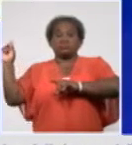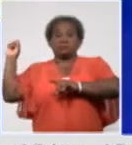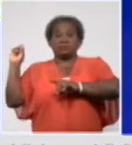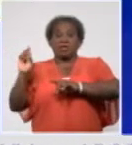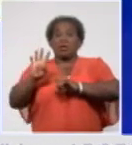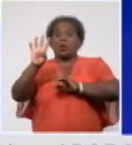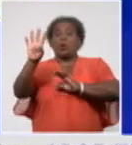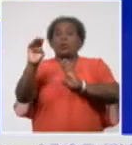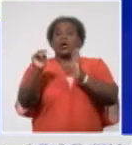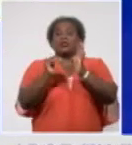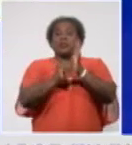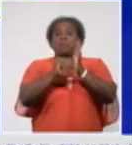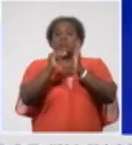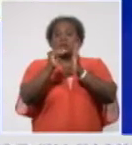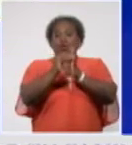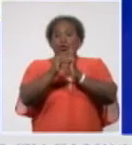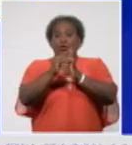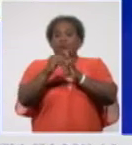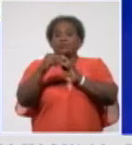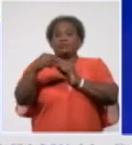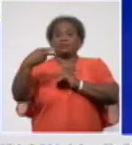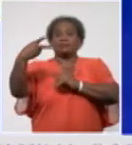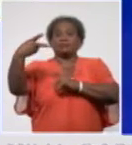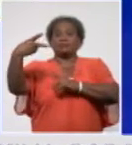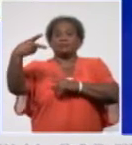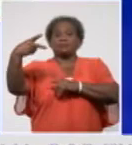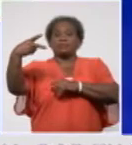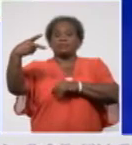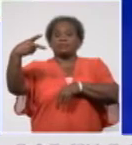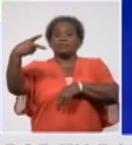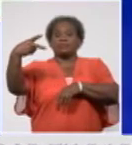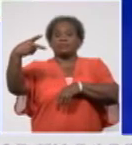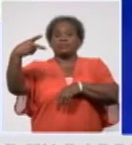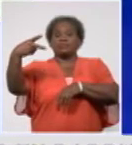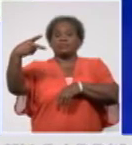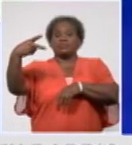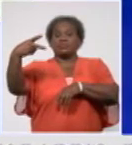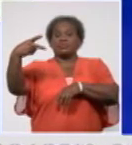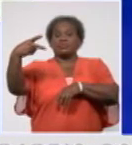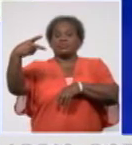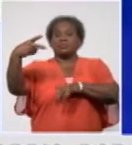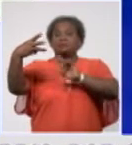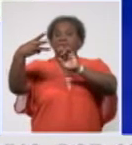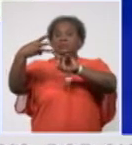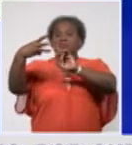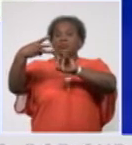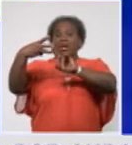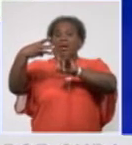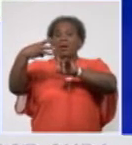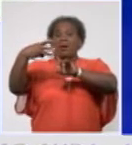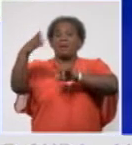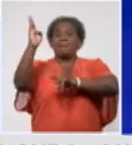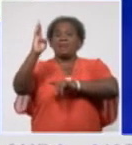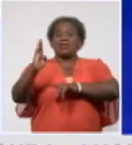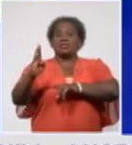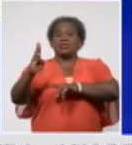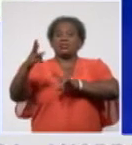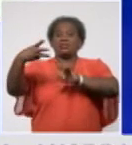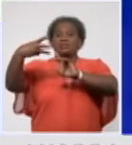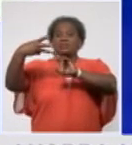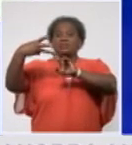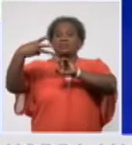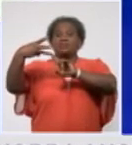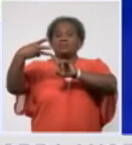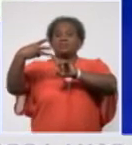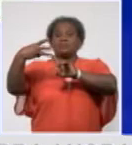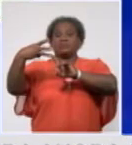affected by the pandemic, with 6,300,671 confirmed cases.